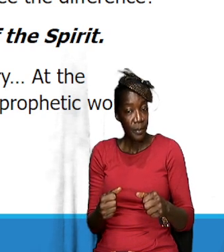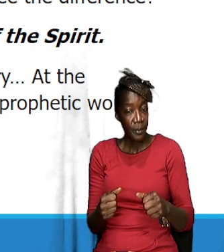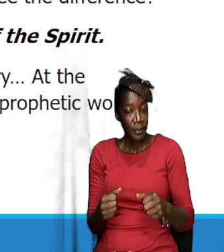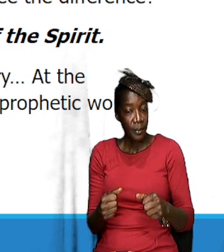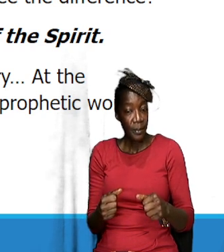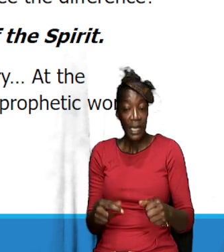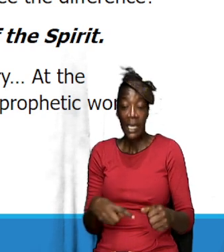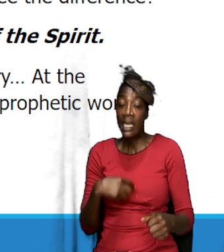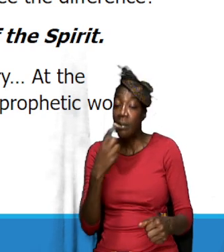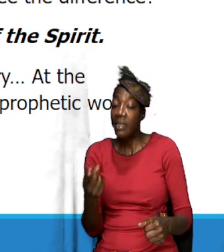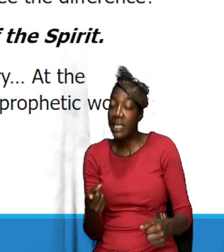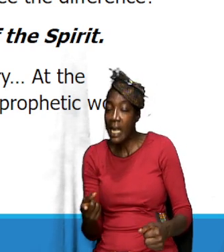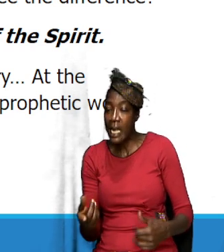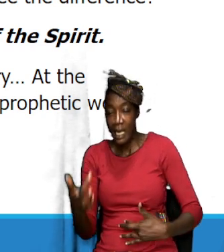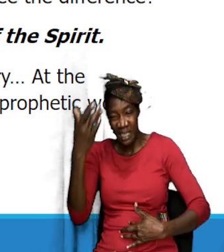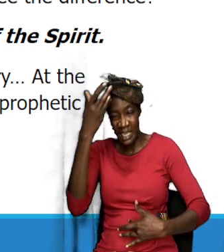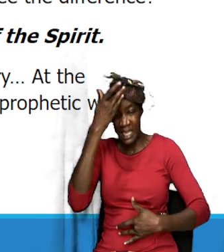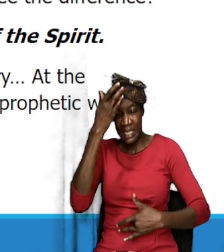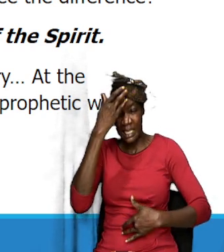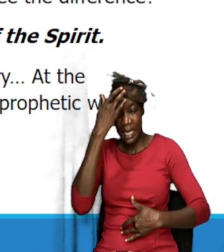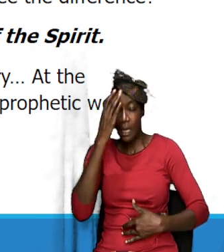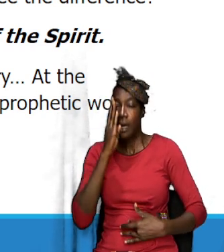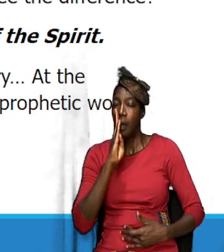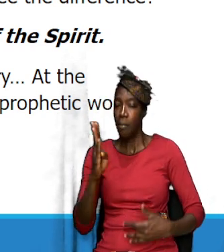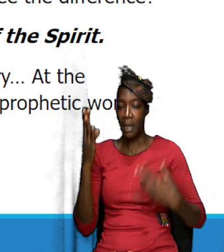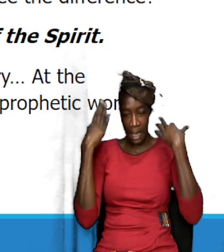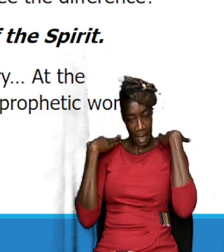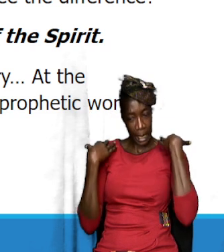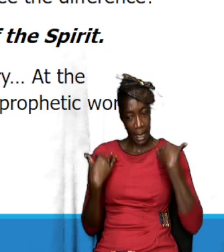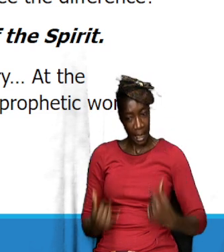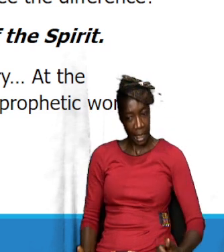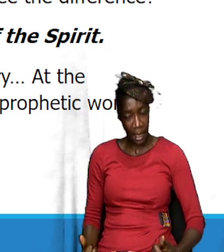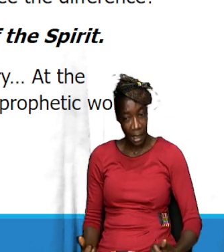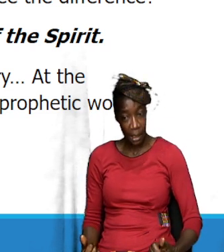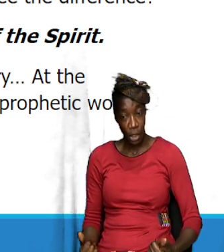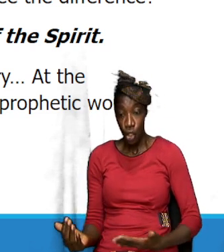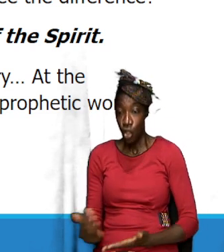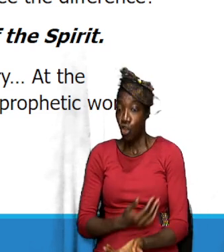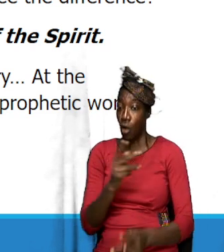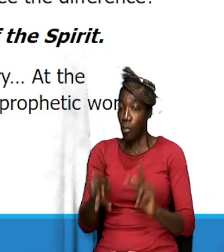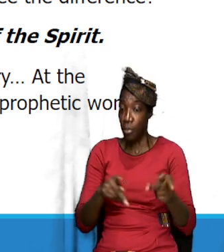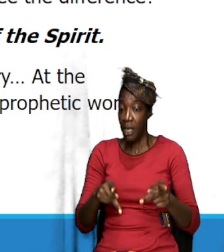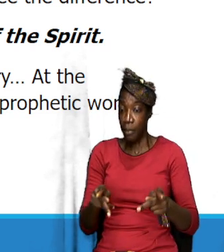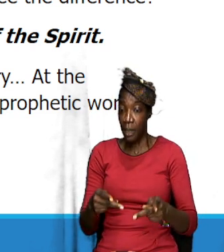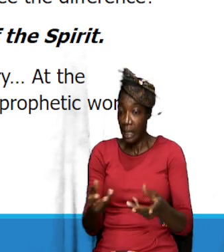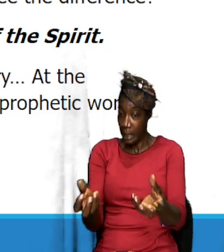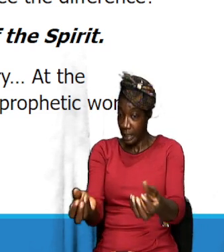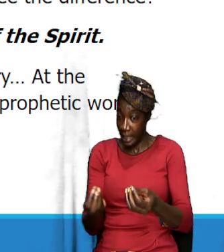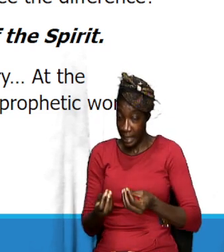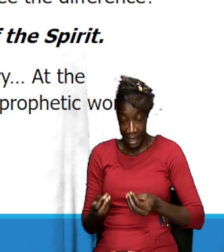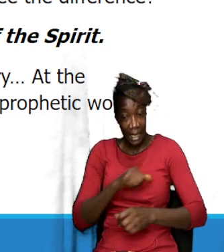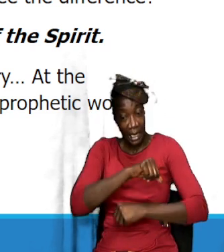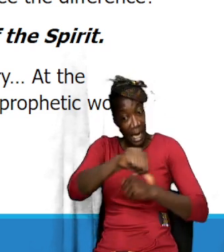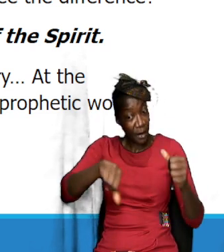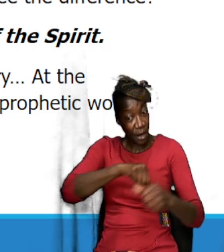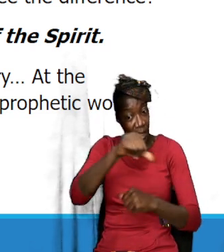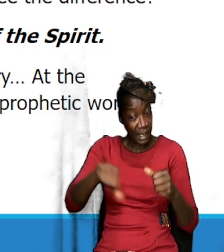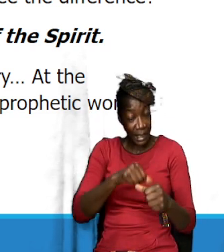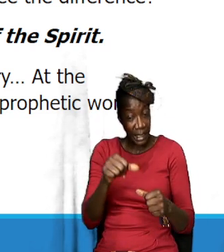say to the sick, be the well. You know, there are some folks that when they get anointed, they